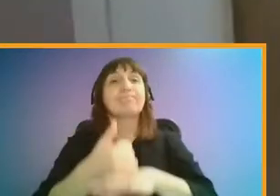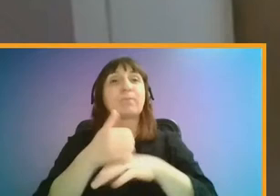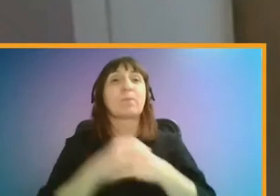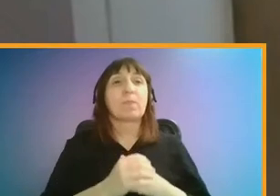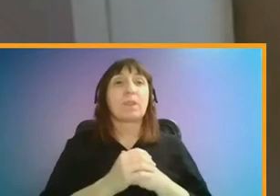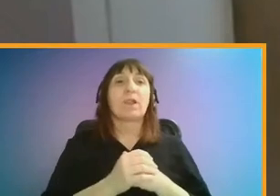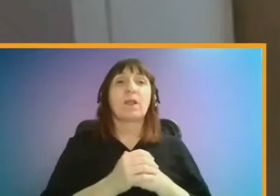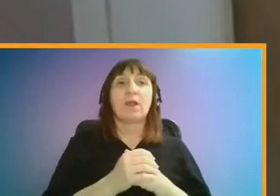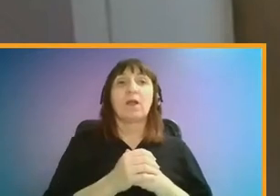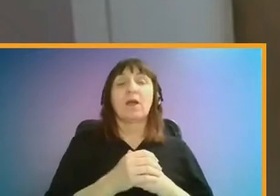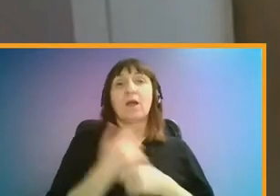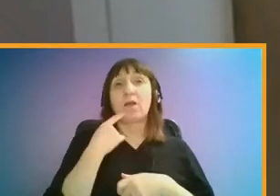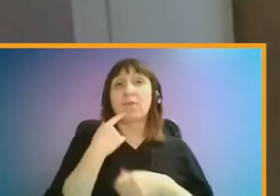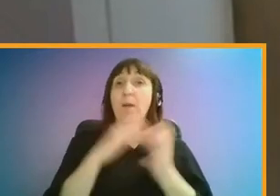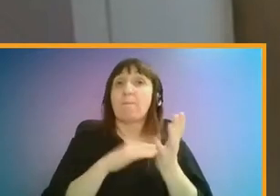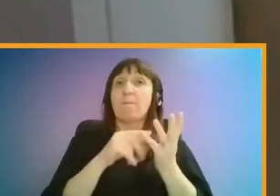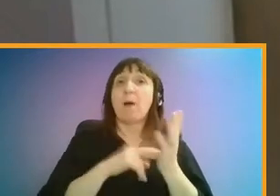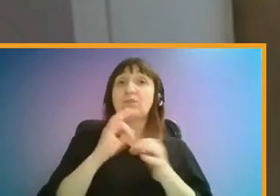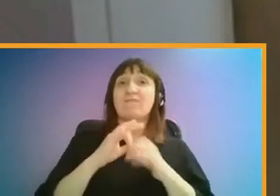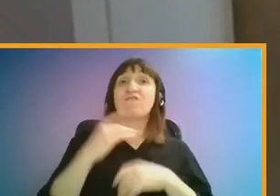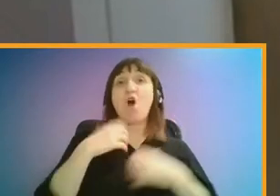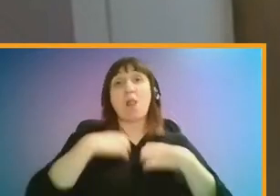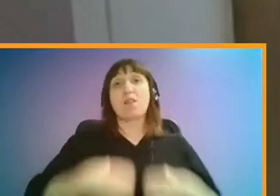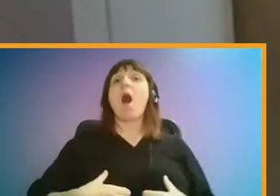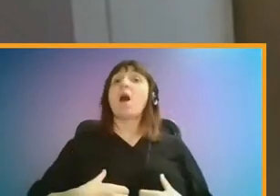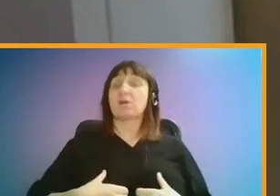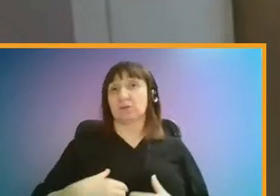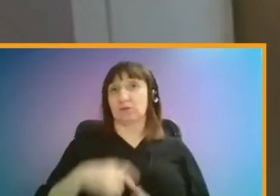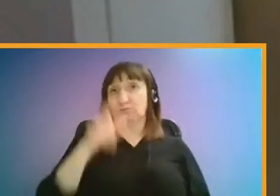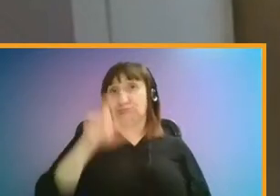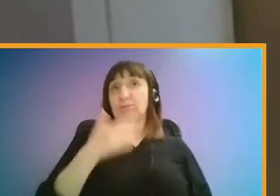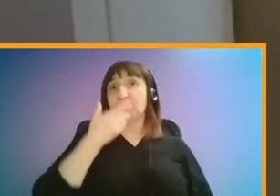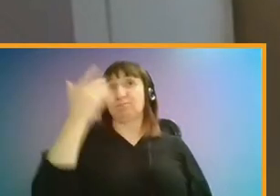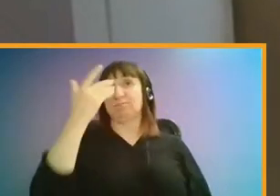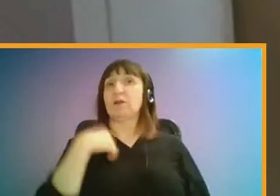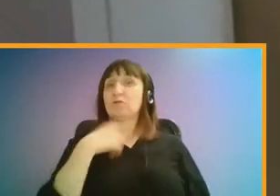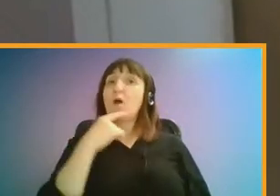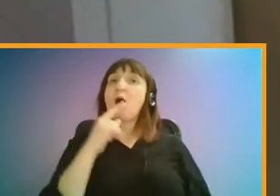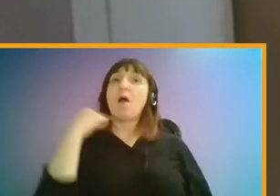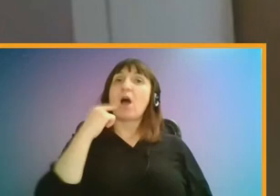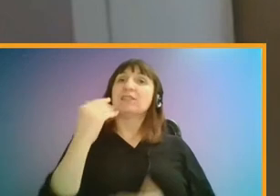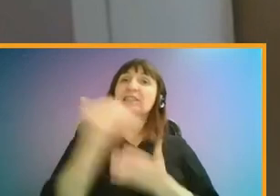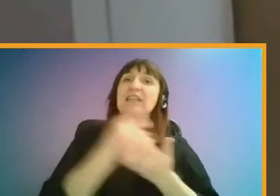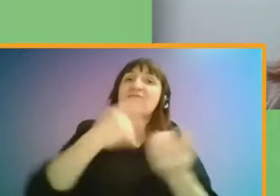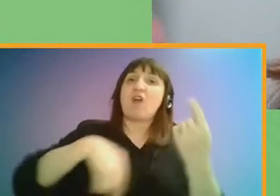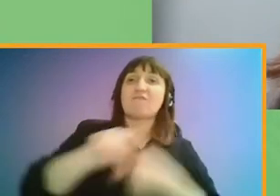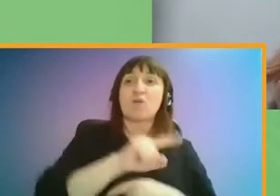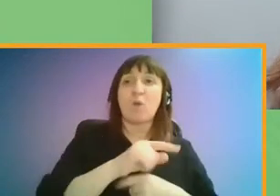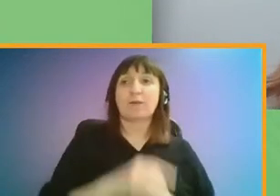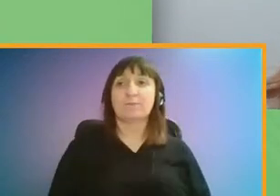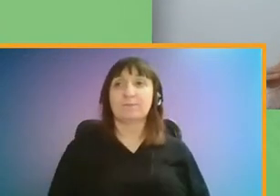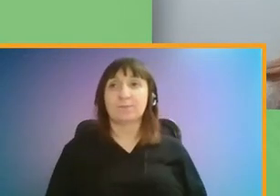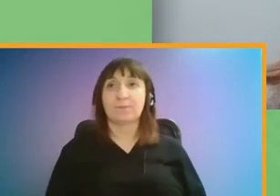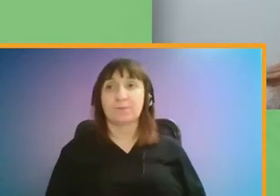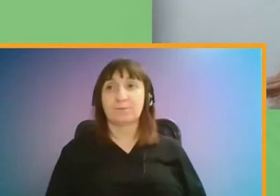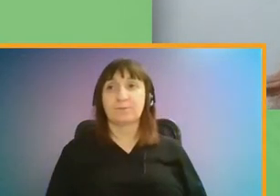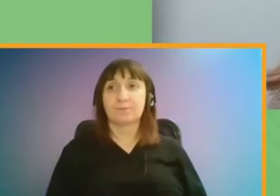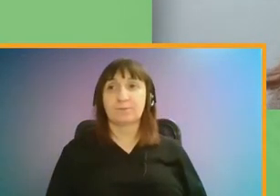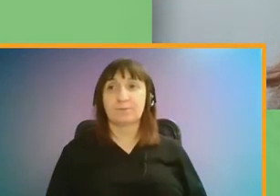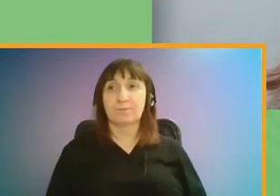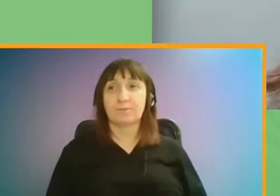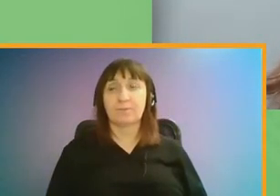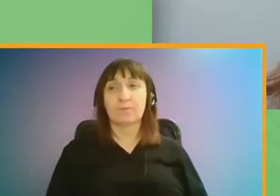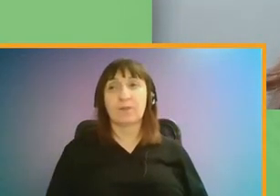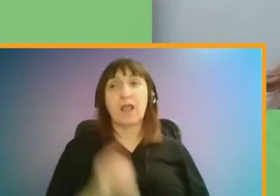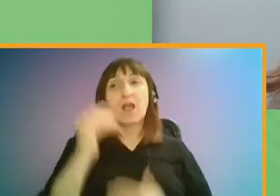Jemima from Mums for Lung spoke about the need for more proactive, innovative policies to help make sure London is safer for everyone. To protect lives